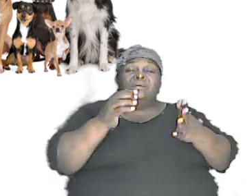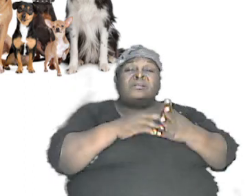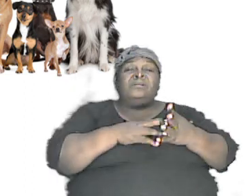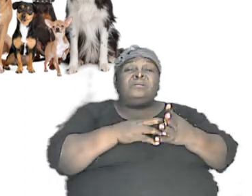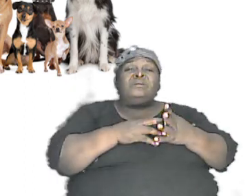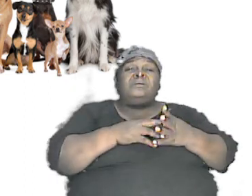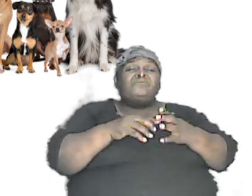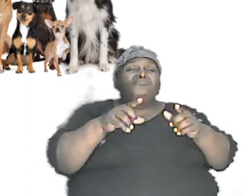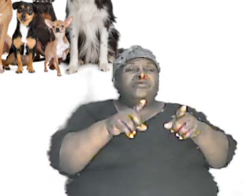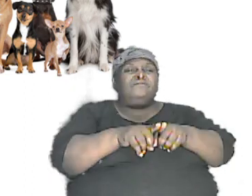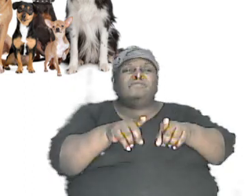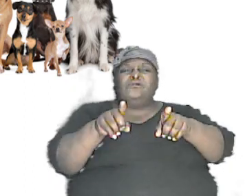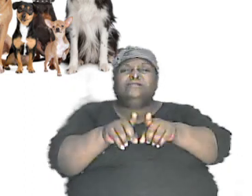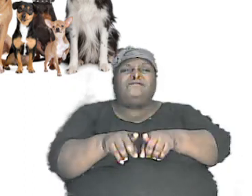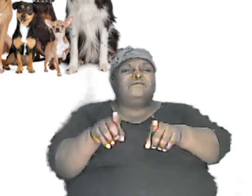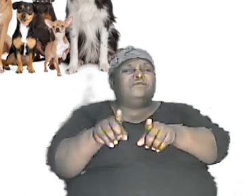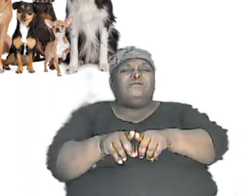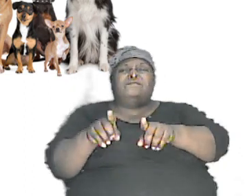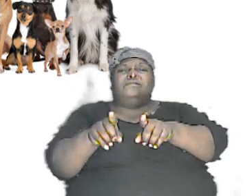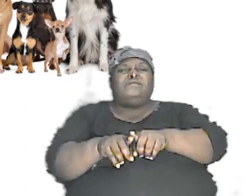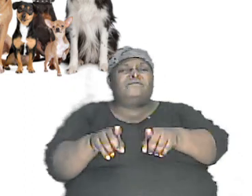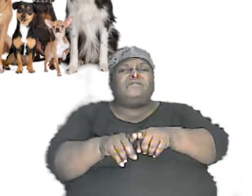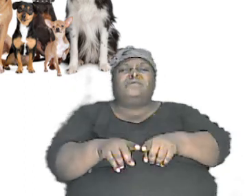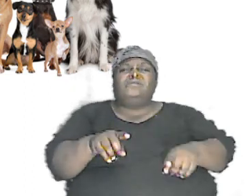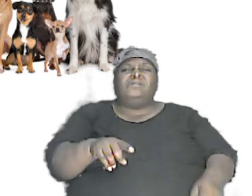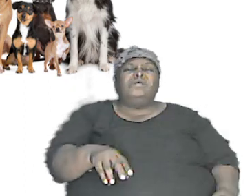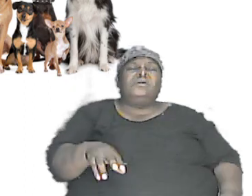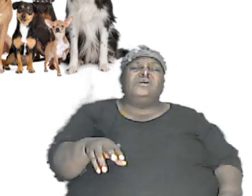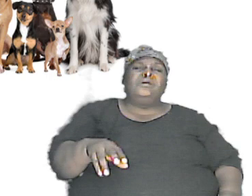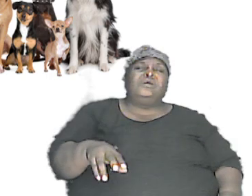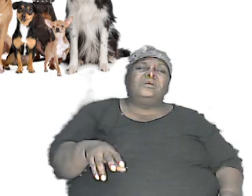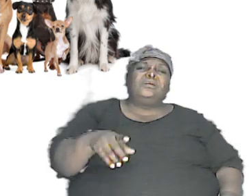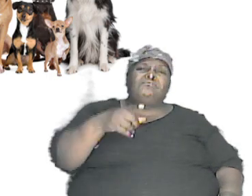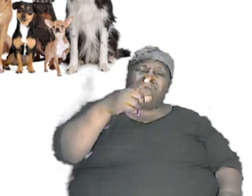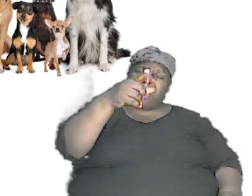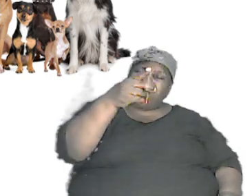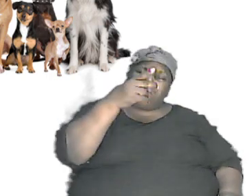different looking dogs